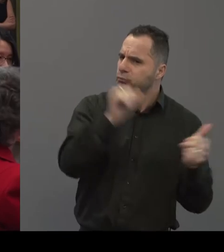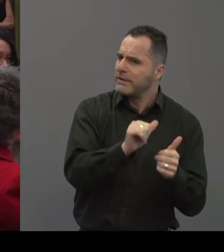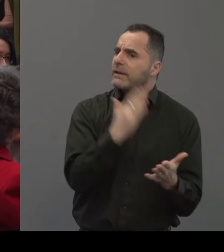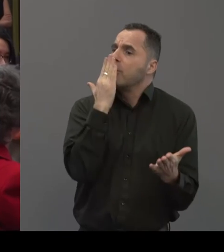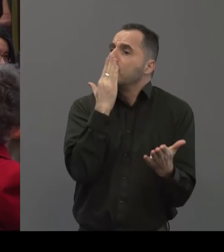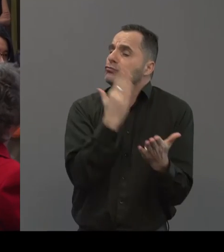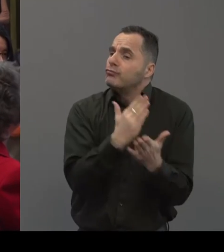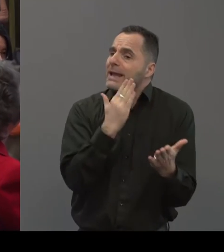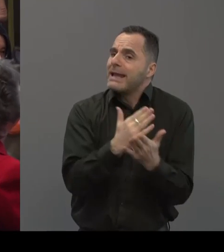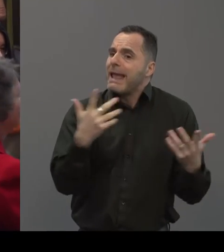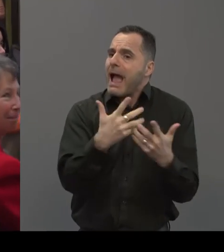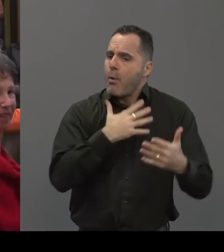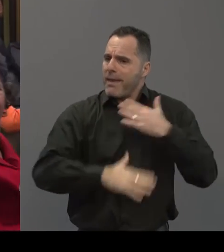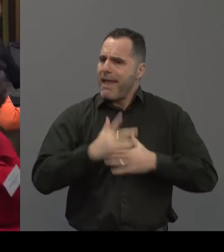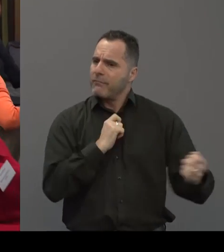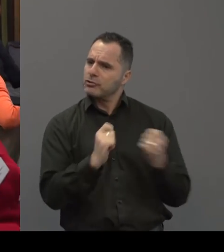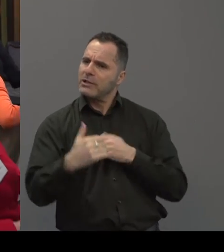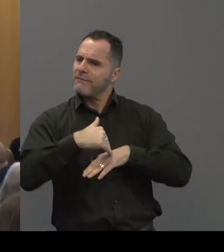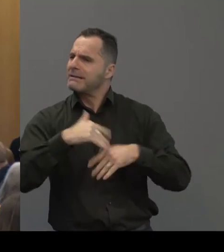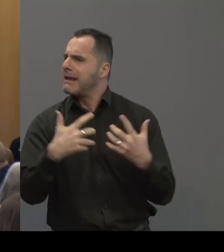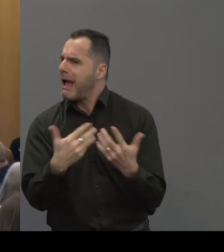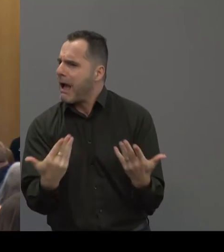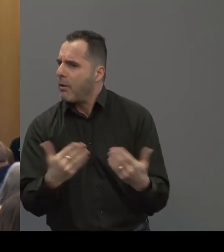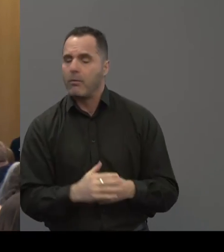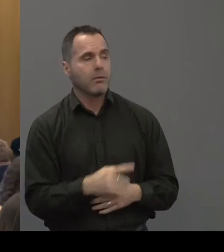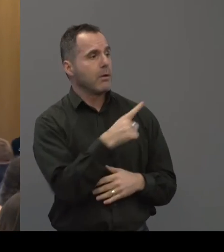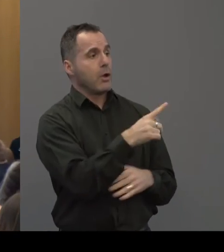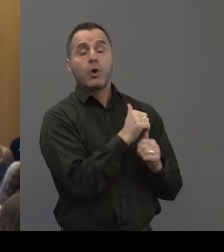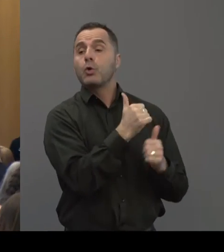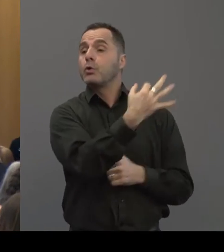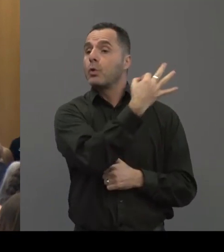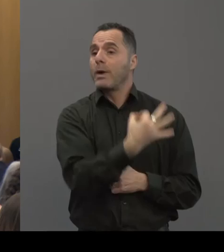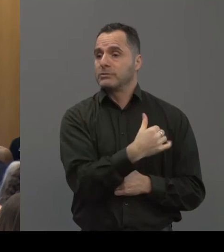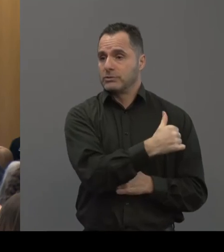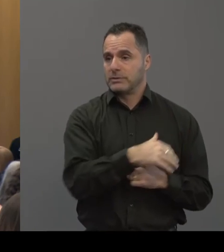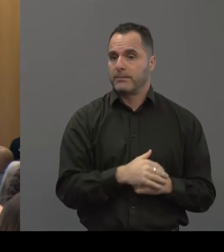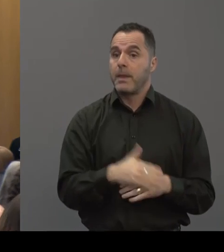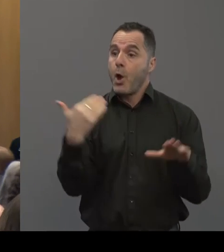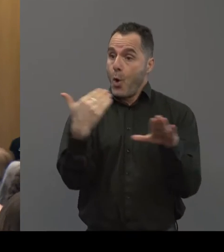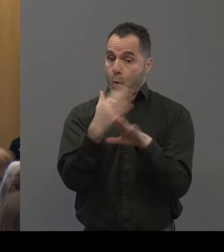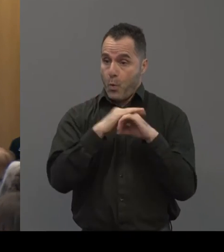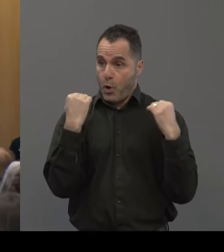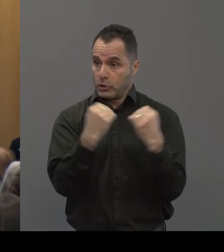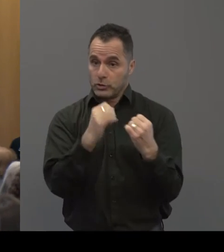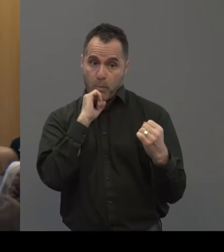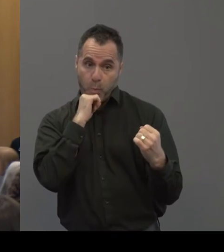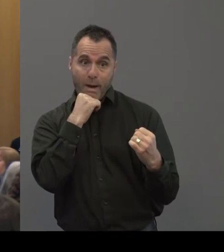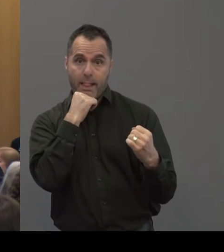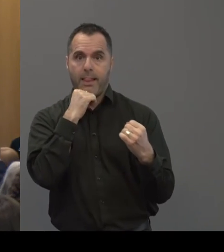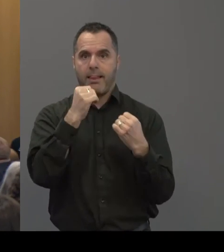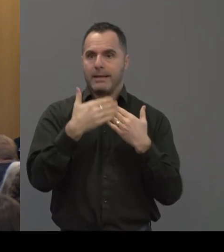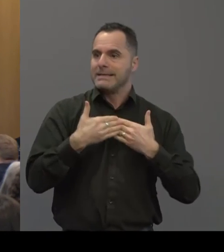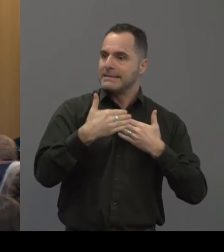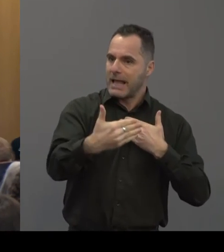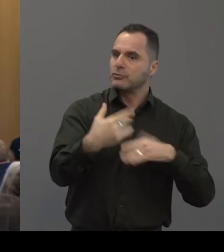really does in terms of behaviour change. Okay. Um, yeah. Great question. Um, in fact, at the workshop we'll put on a whole session about the